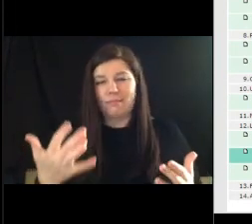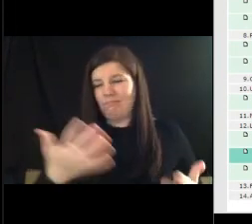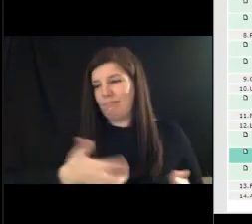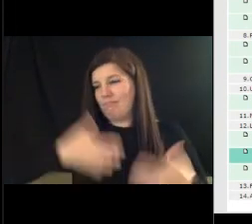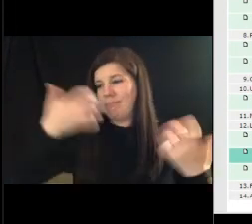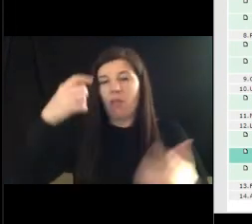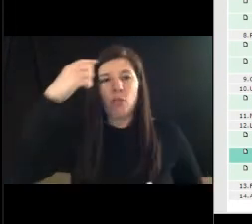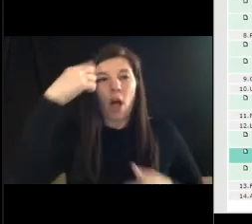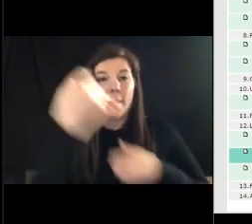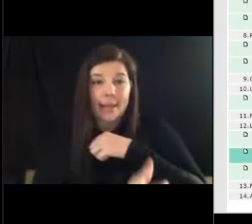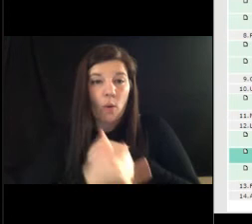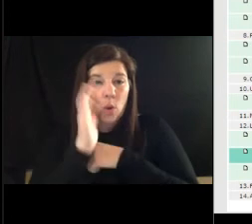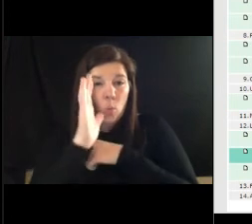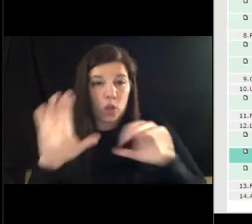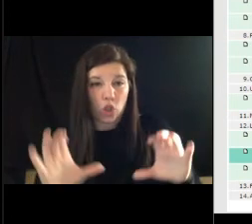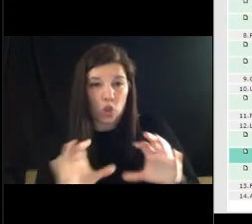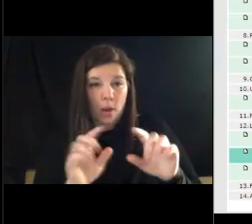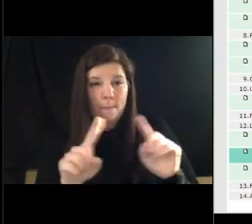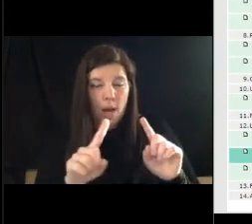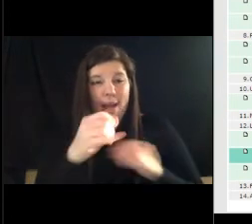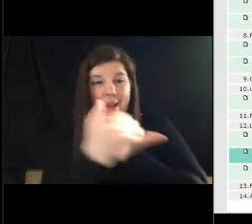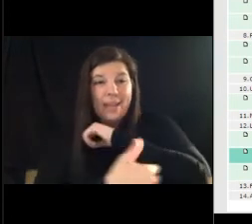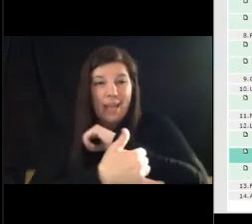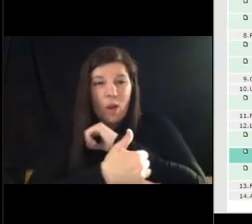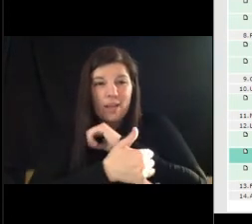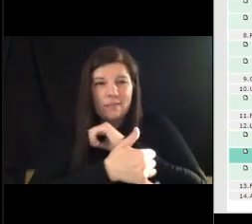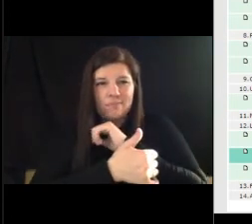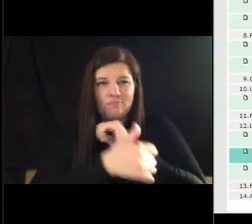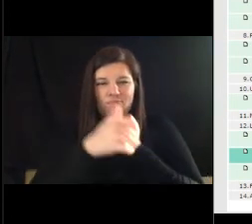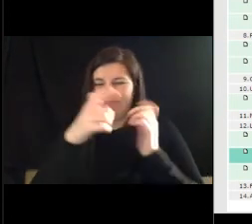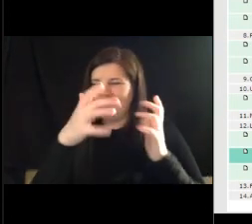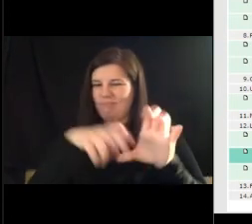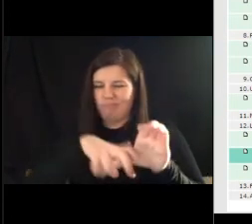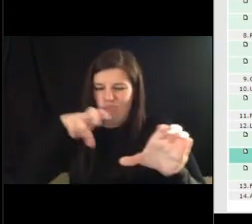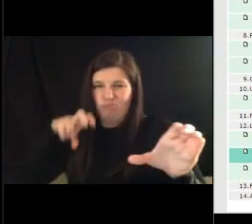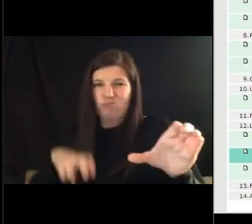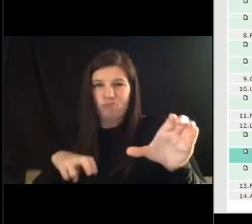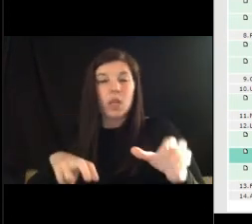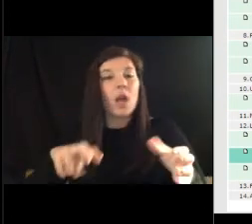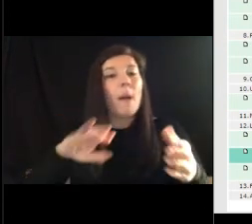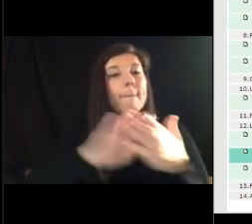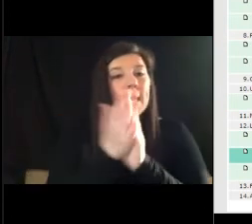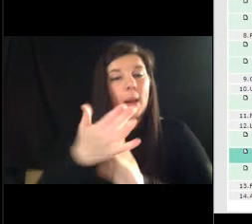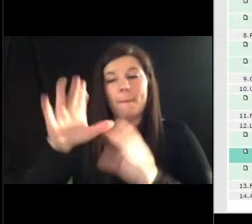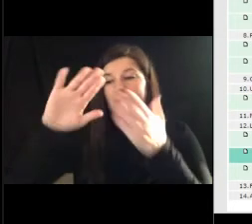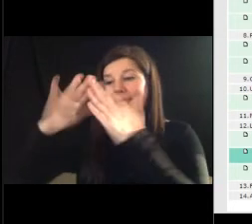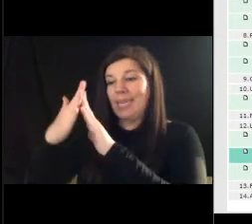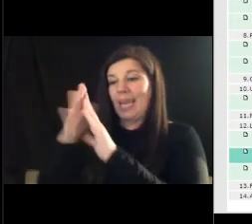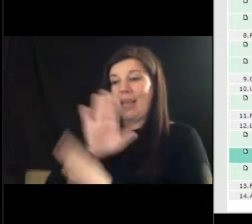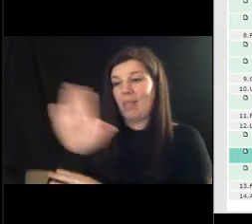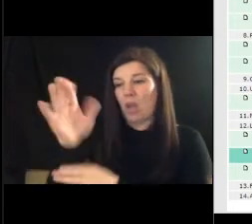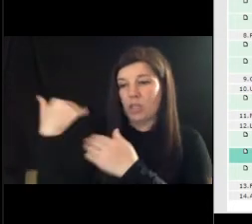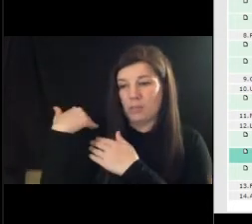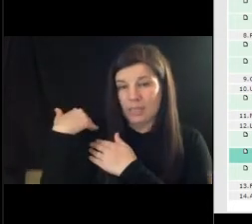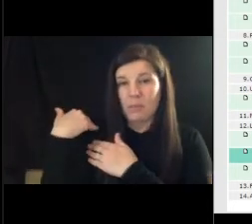was going to do it but then the county backed out so then it became the city's responsibility and the way to do that was